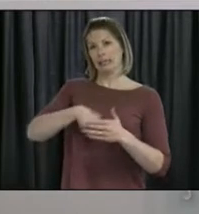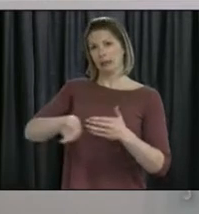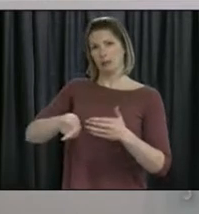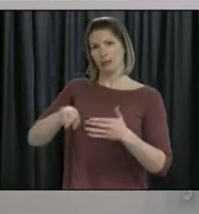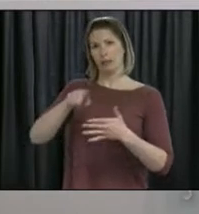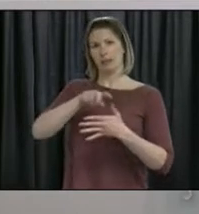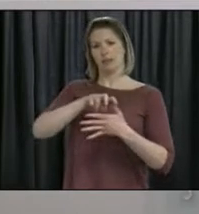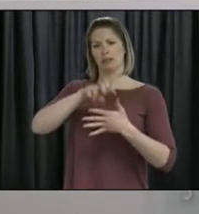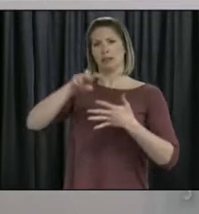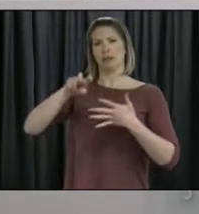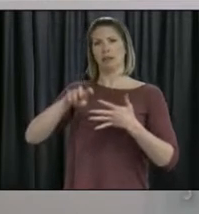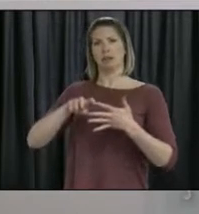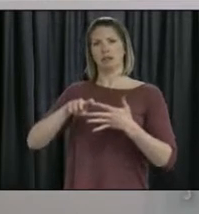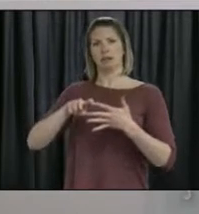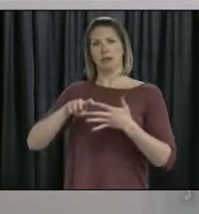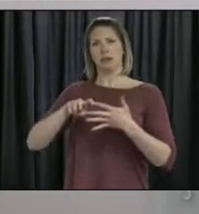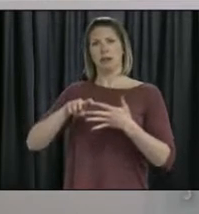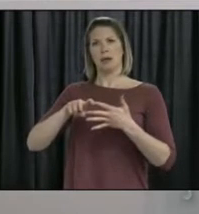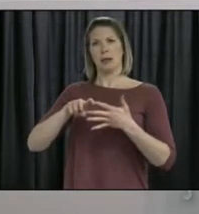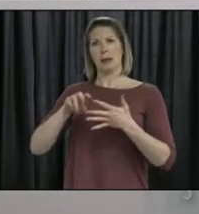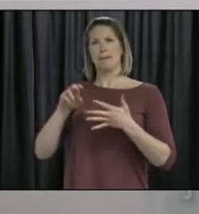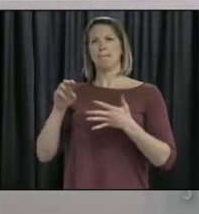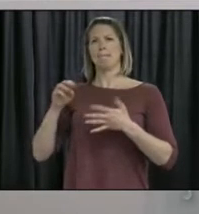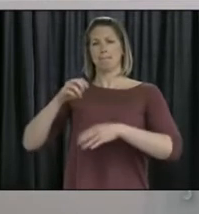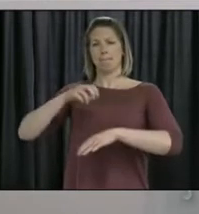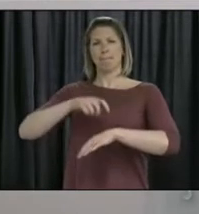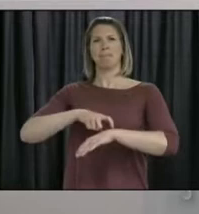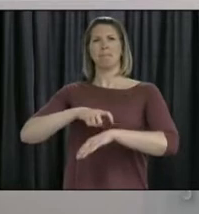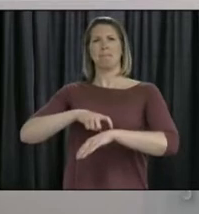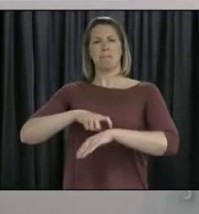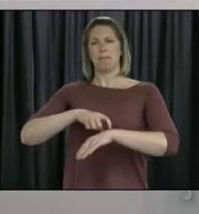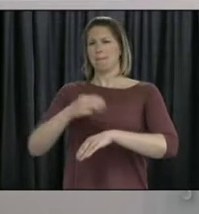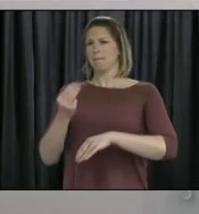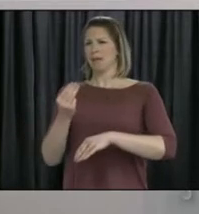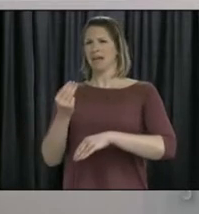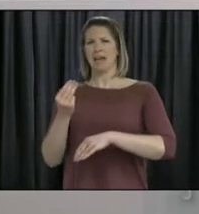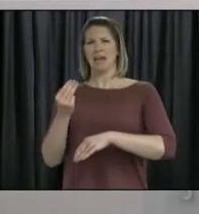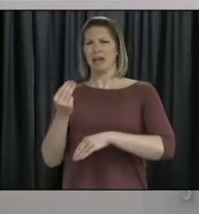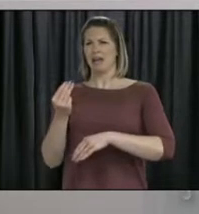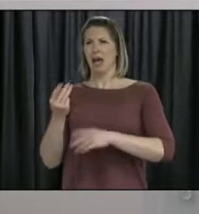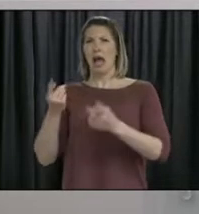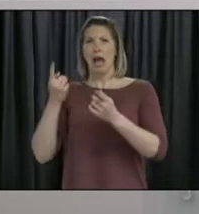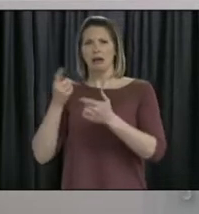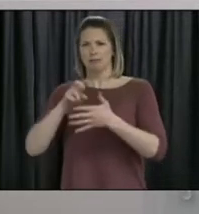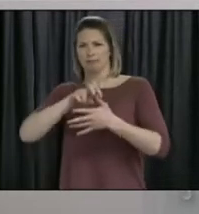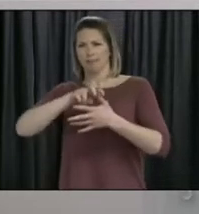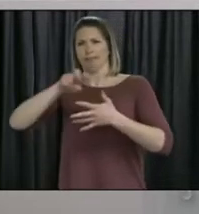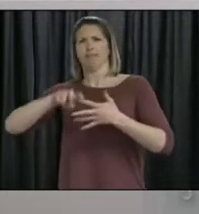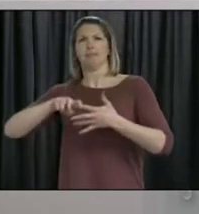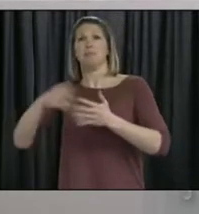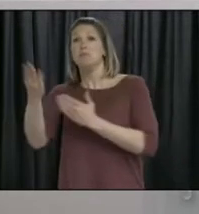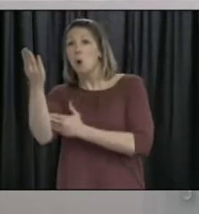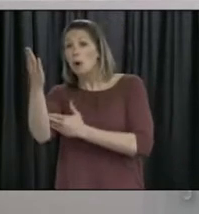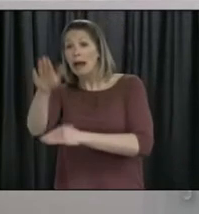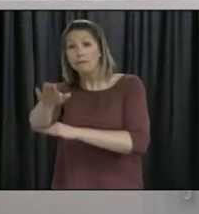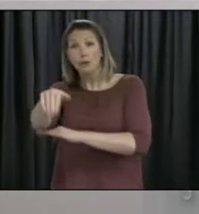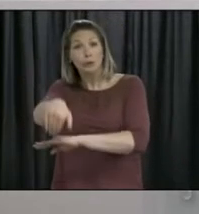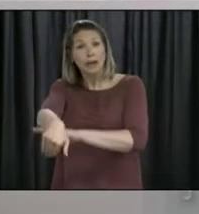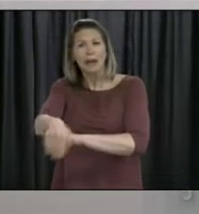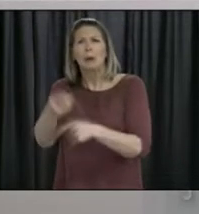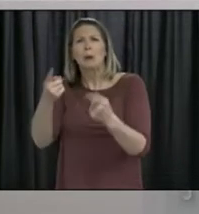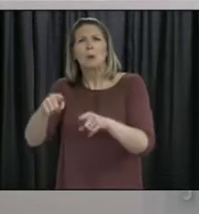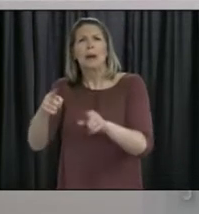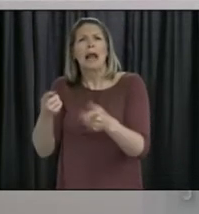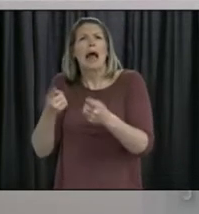we're going to switch from level five to level four of the large, will it be during the press conference of Monday, or